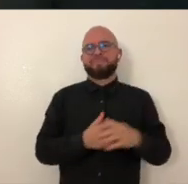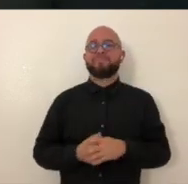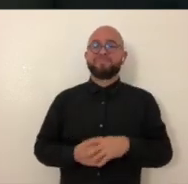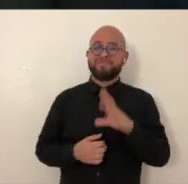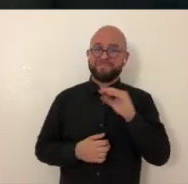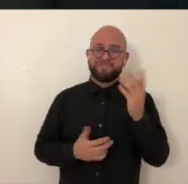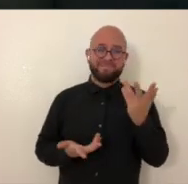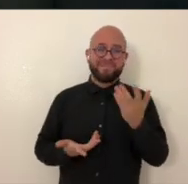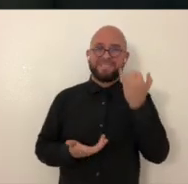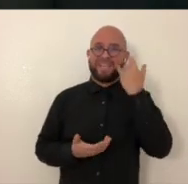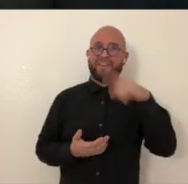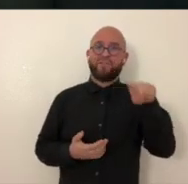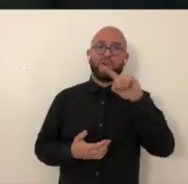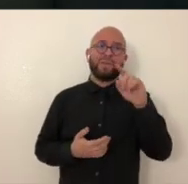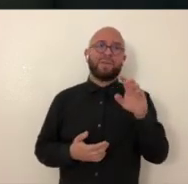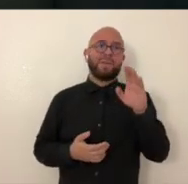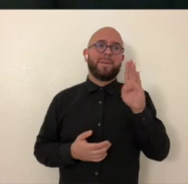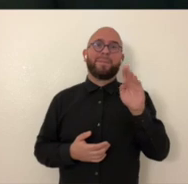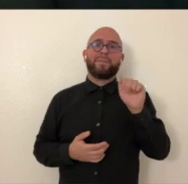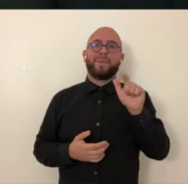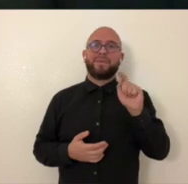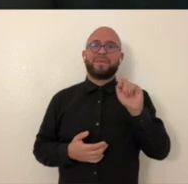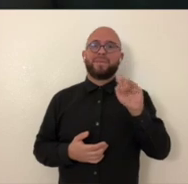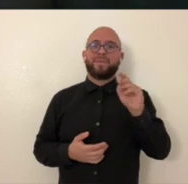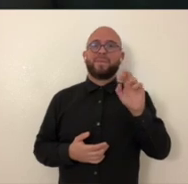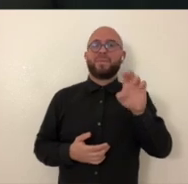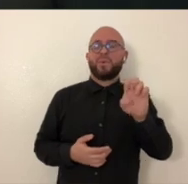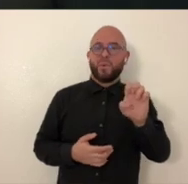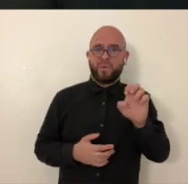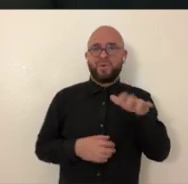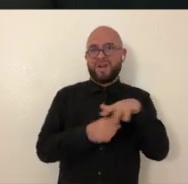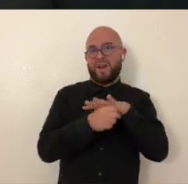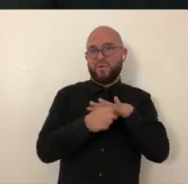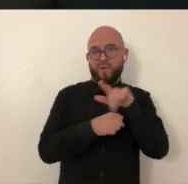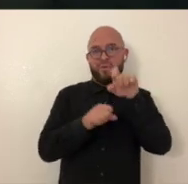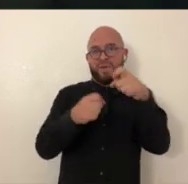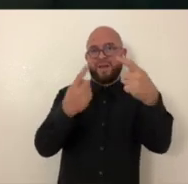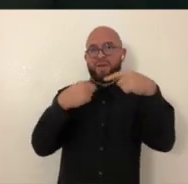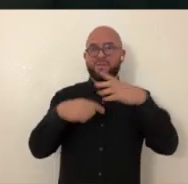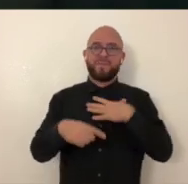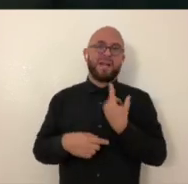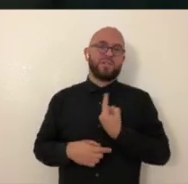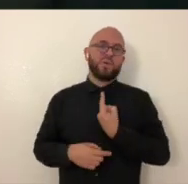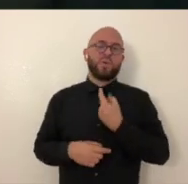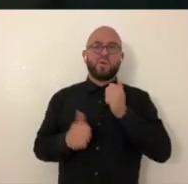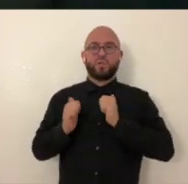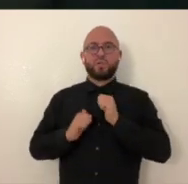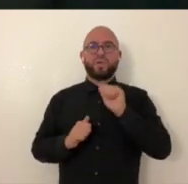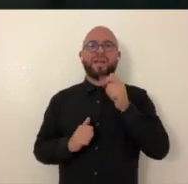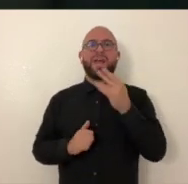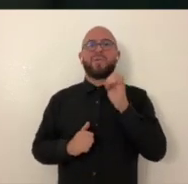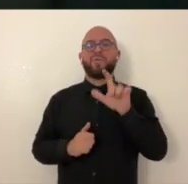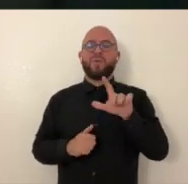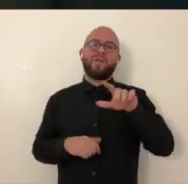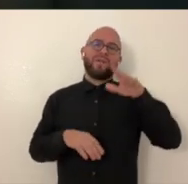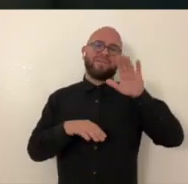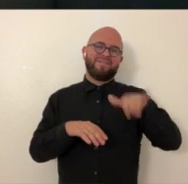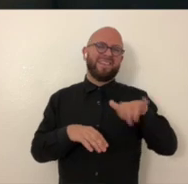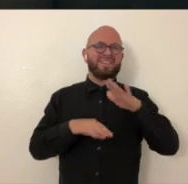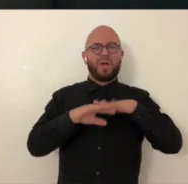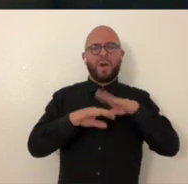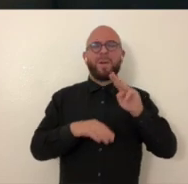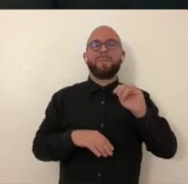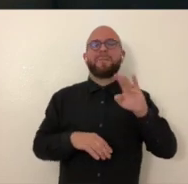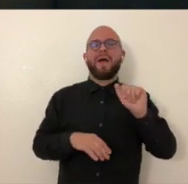and, uh, they, if they're in the Baltimore area, they can also come to my solo show in April that will be